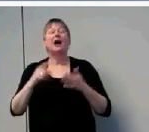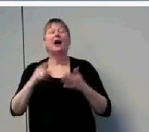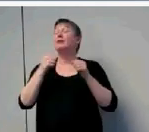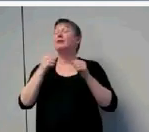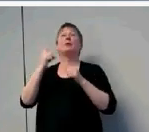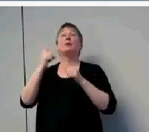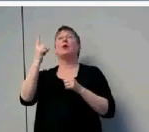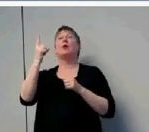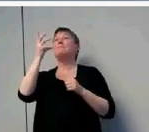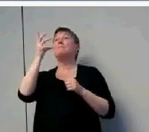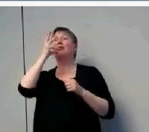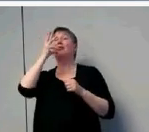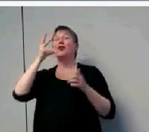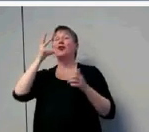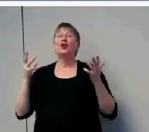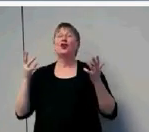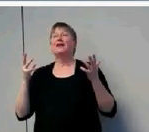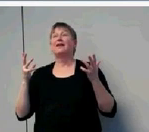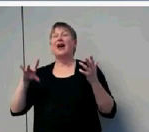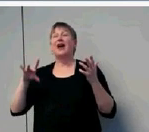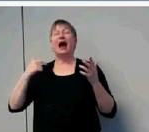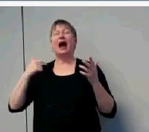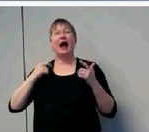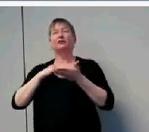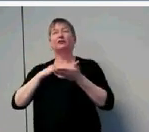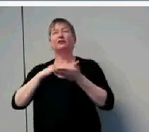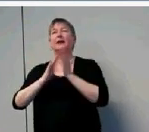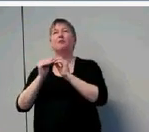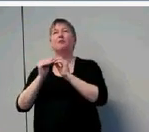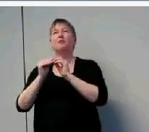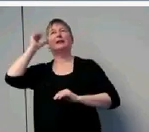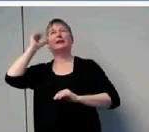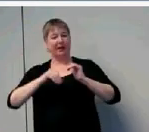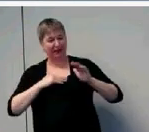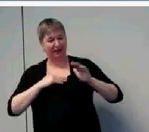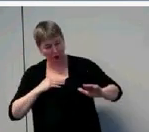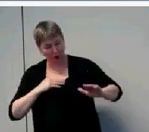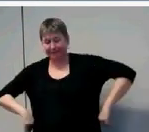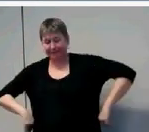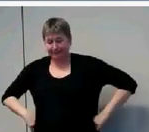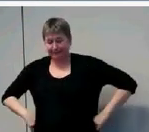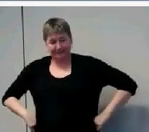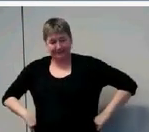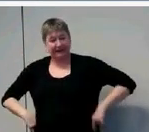be more stubborn than my child. And in doing so, she got her child to full-time use.